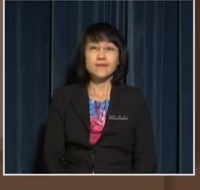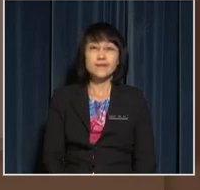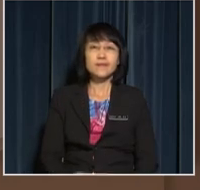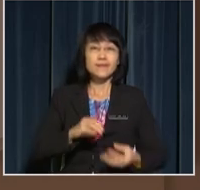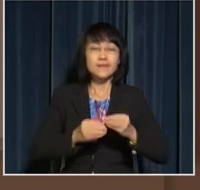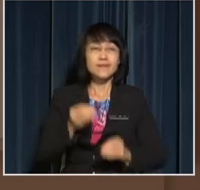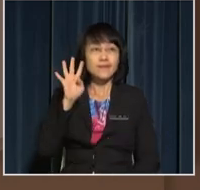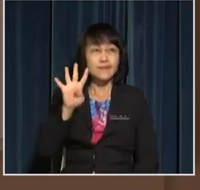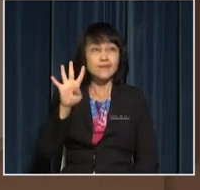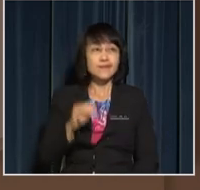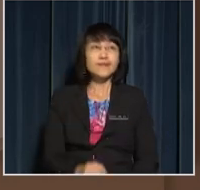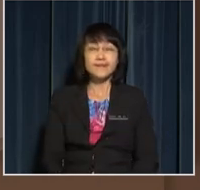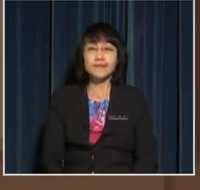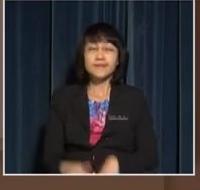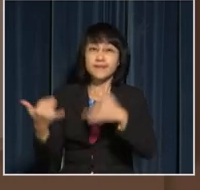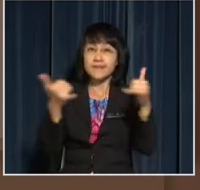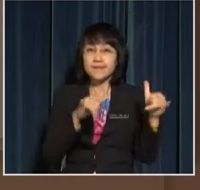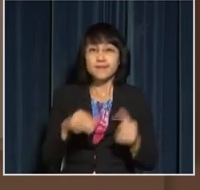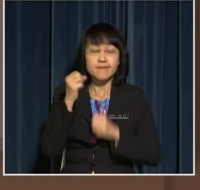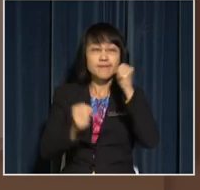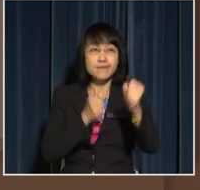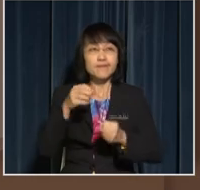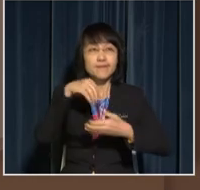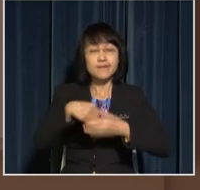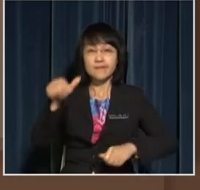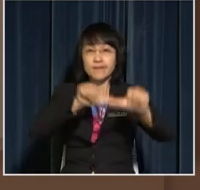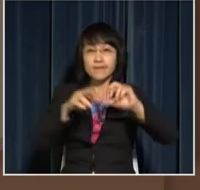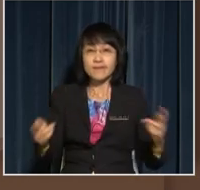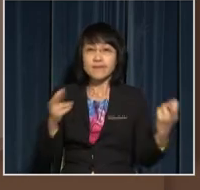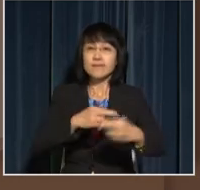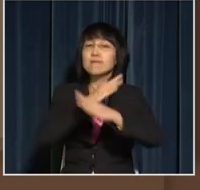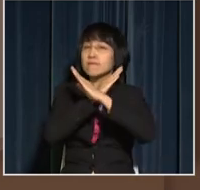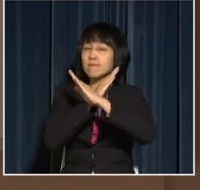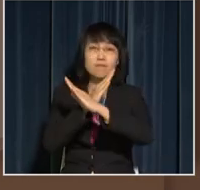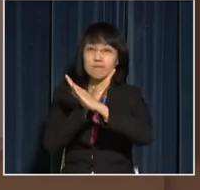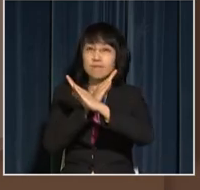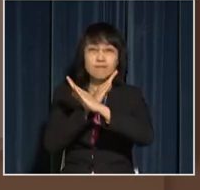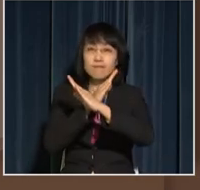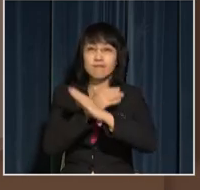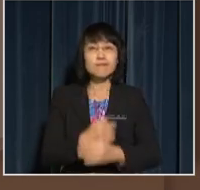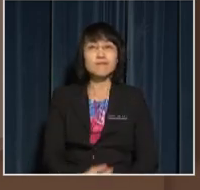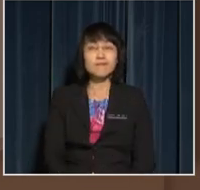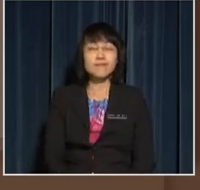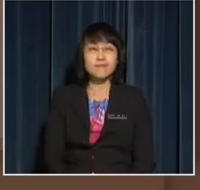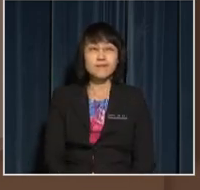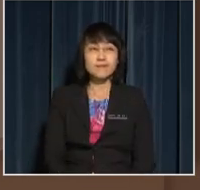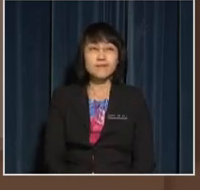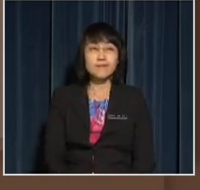Nombor empat, bermain dan lari di ruang sains di biasa Dan